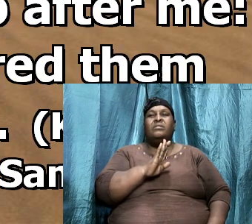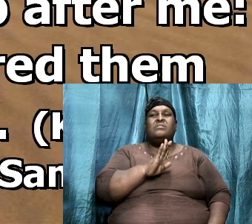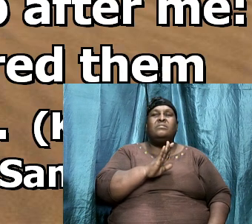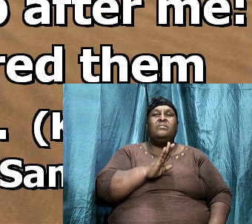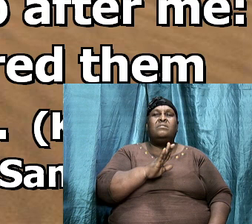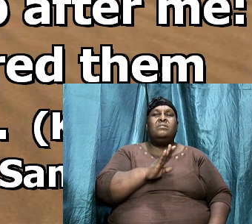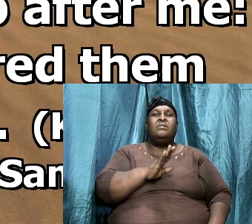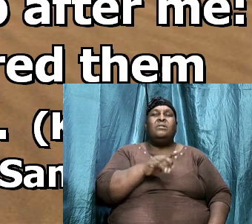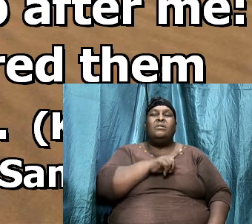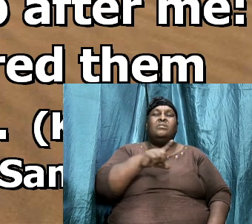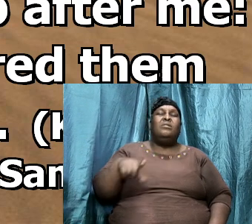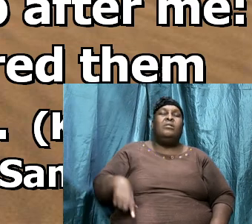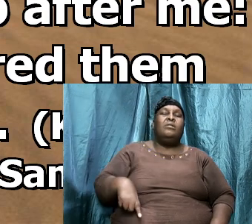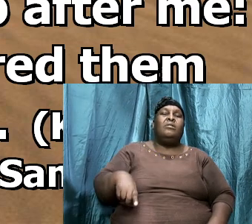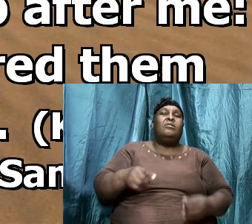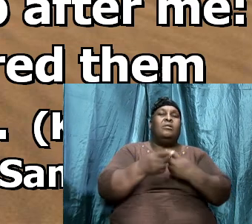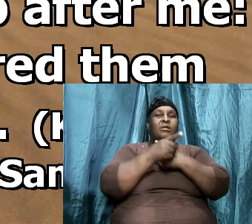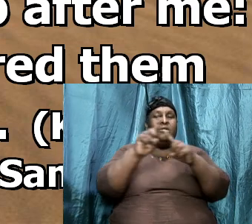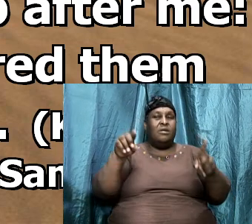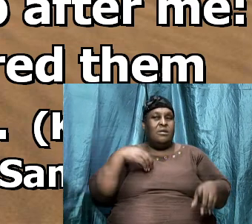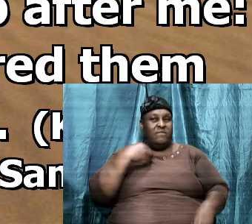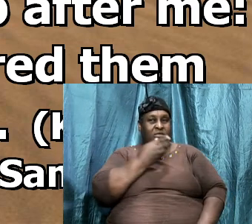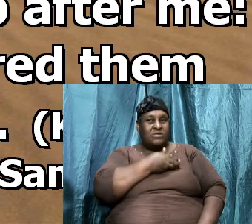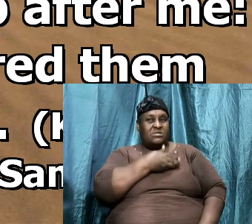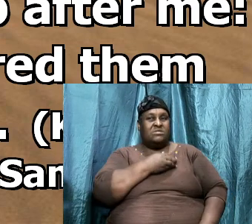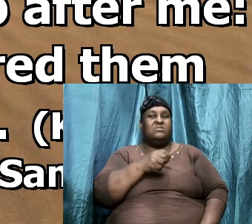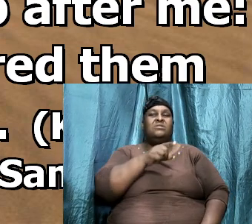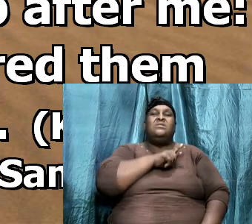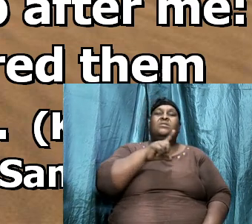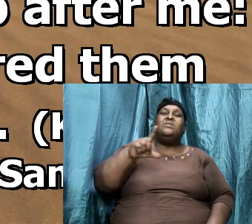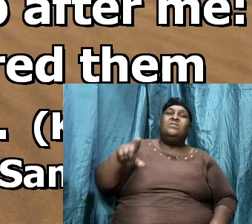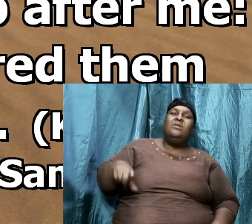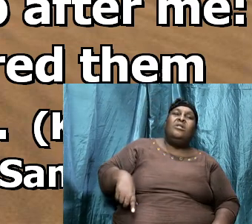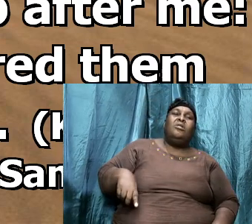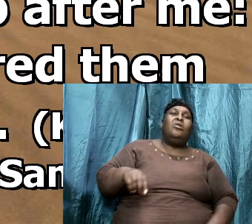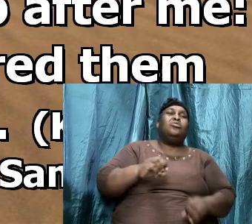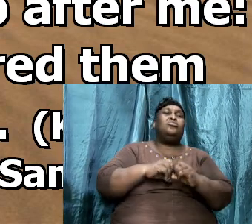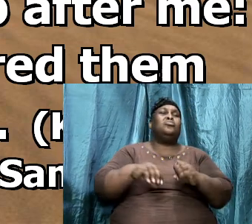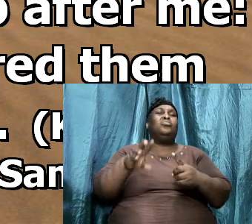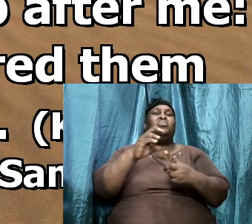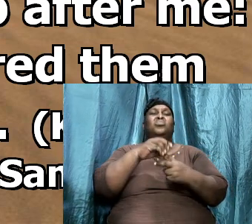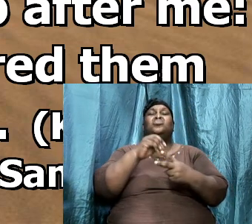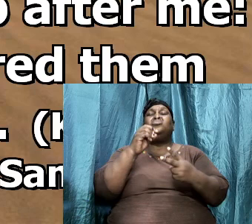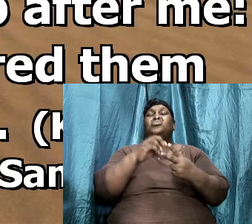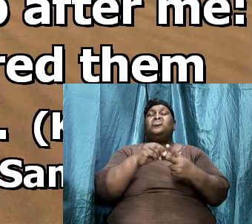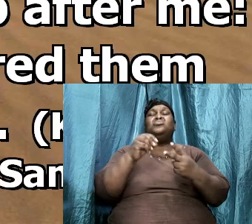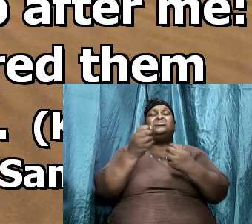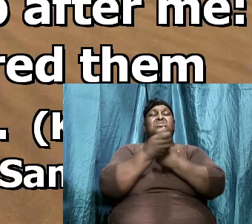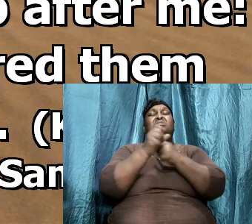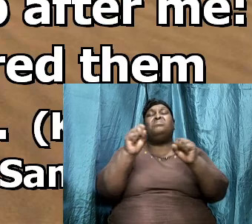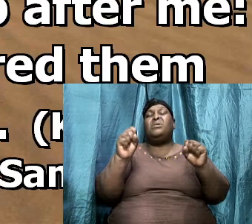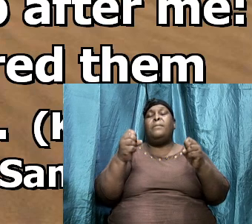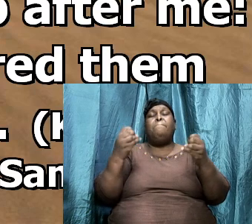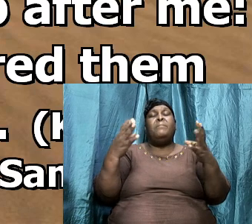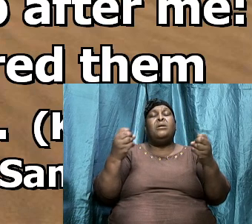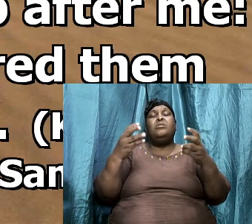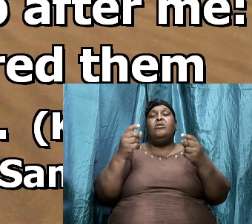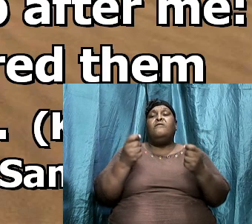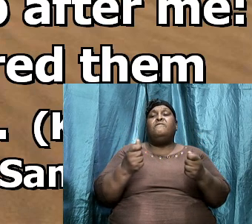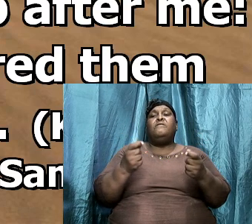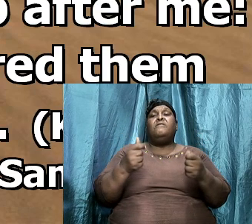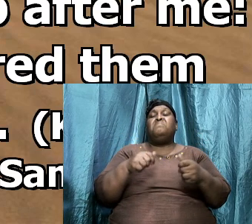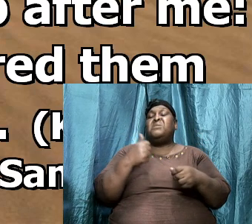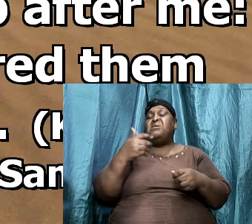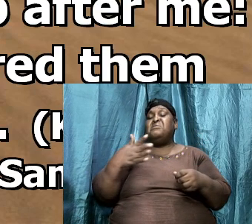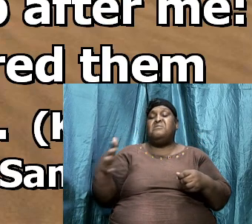will deliver us the Lord don't choose to save by a few or he don't choose to save by many anything he choose